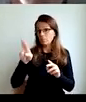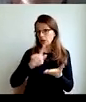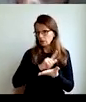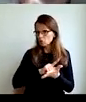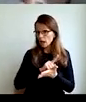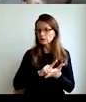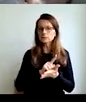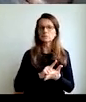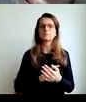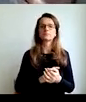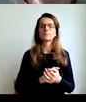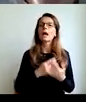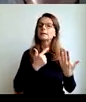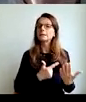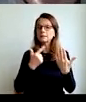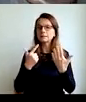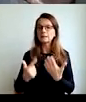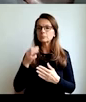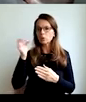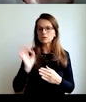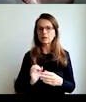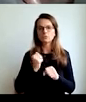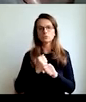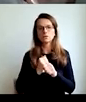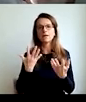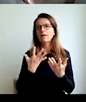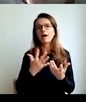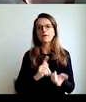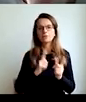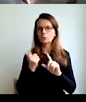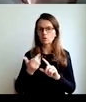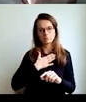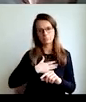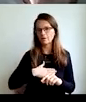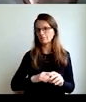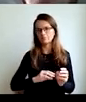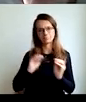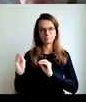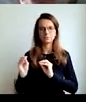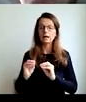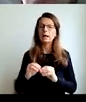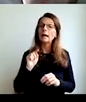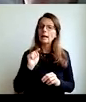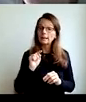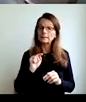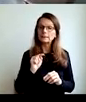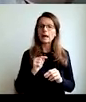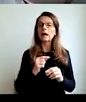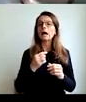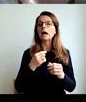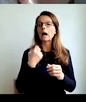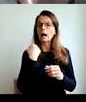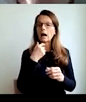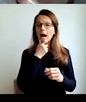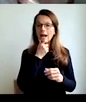They had time to do that. And 77% of people want to do something else. And this British